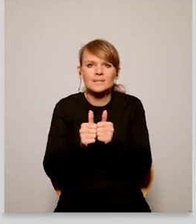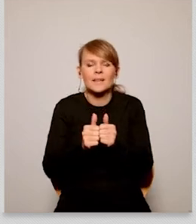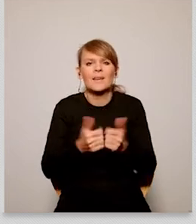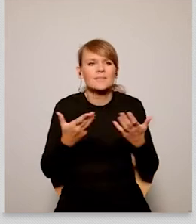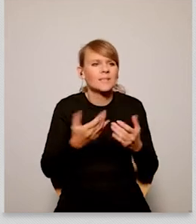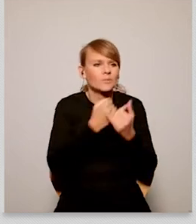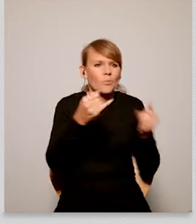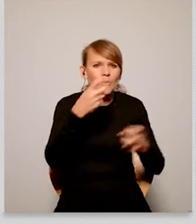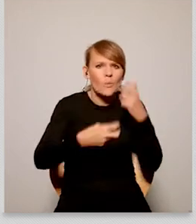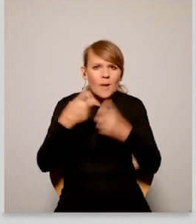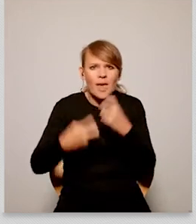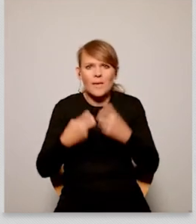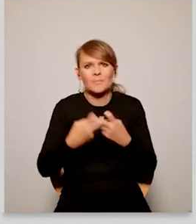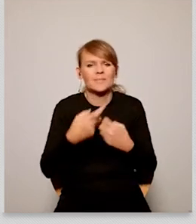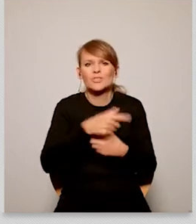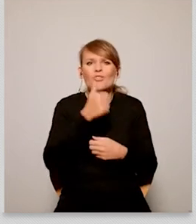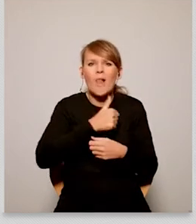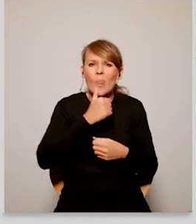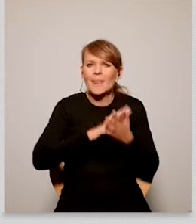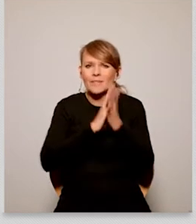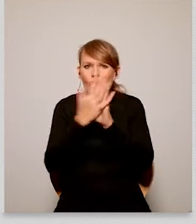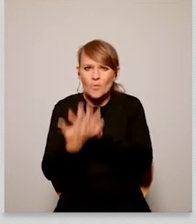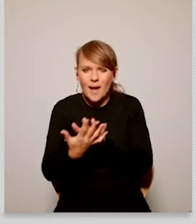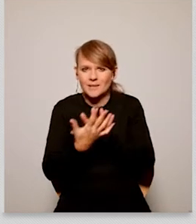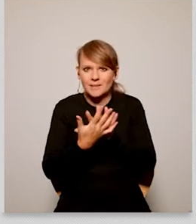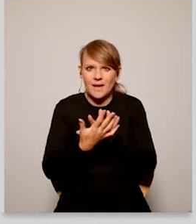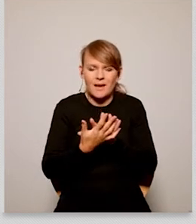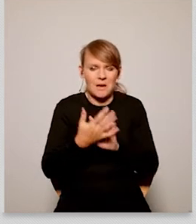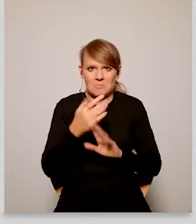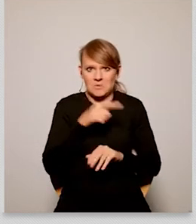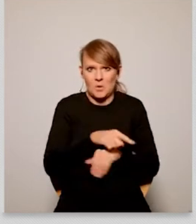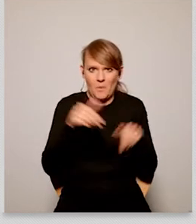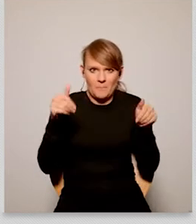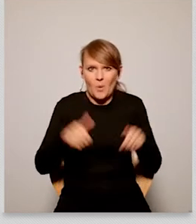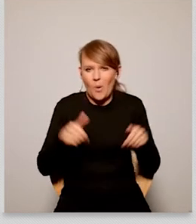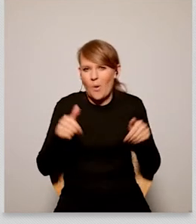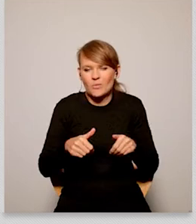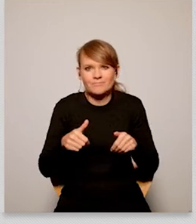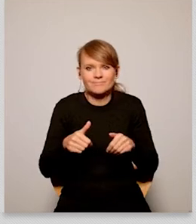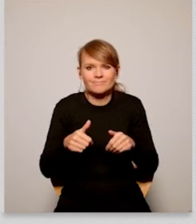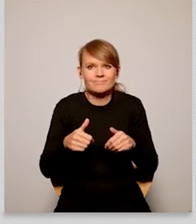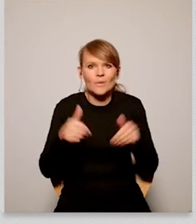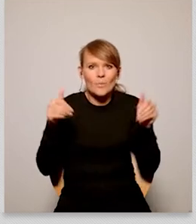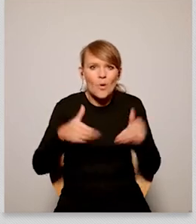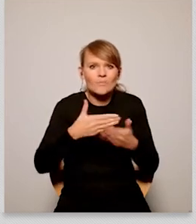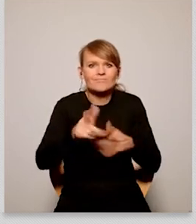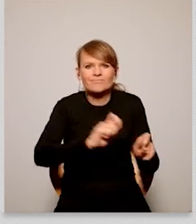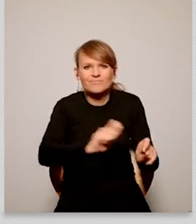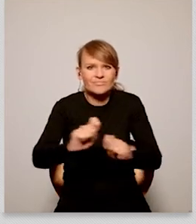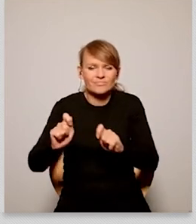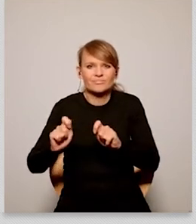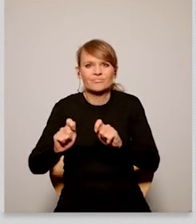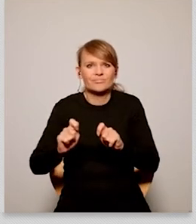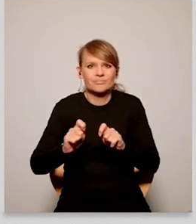european union and philip could you please explain how these challenges regarding the green